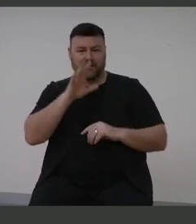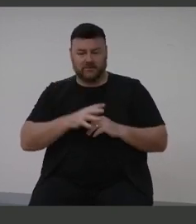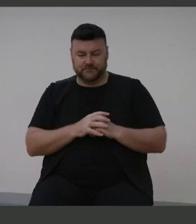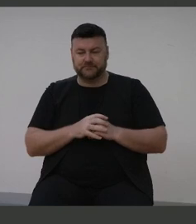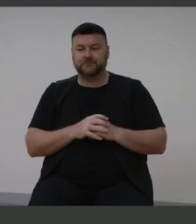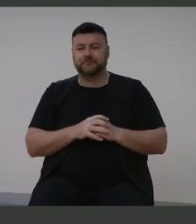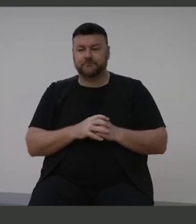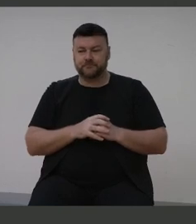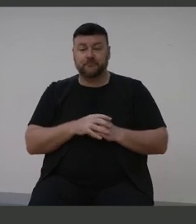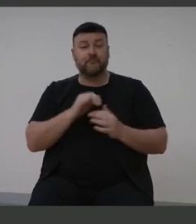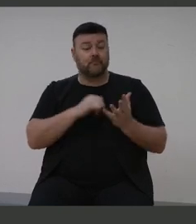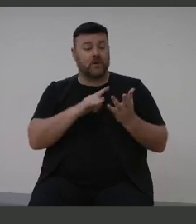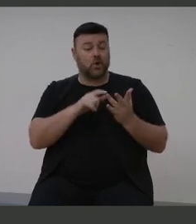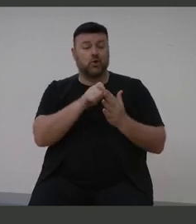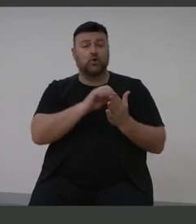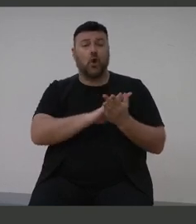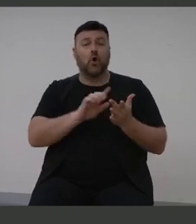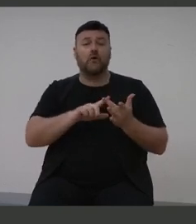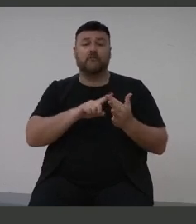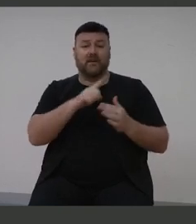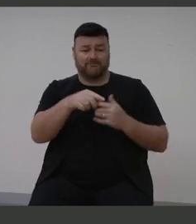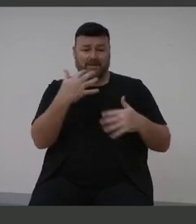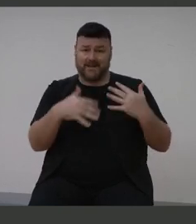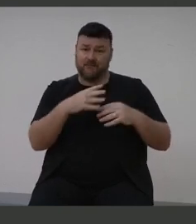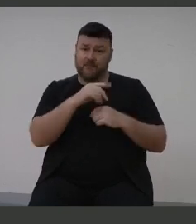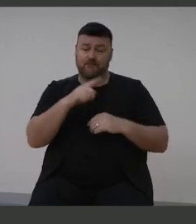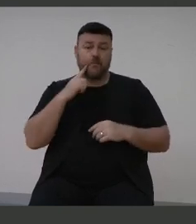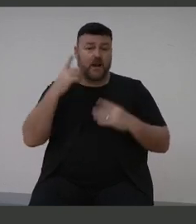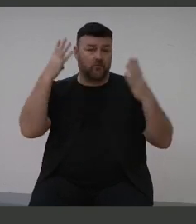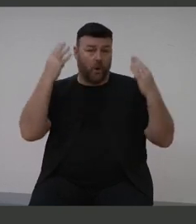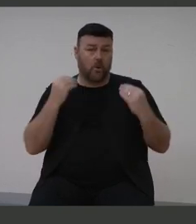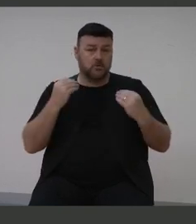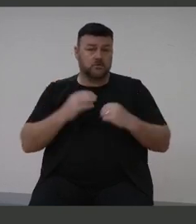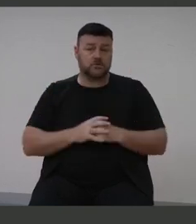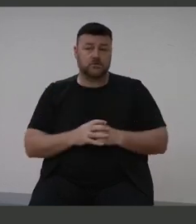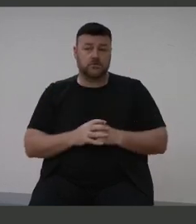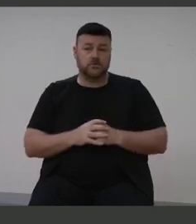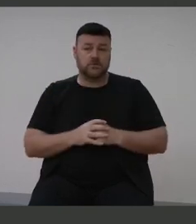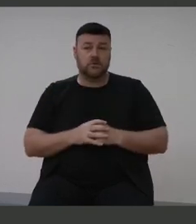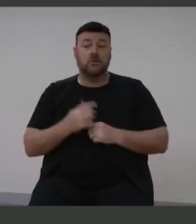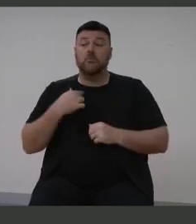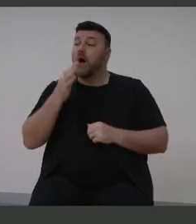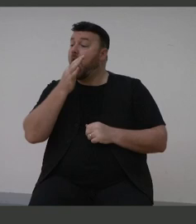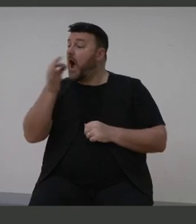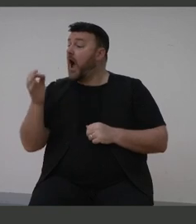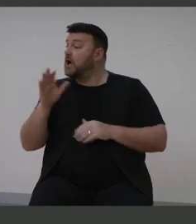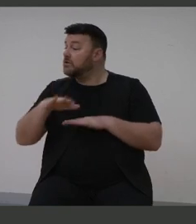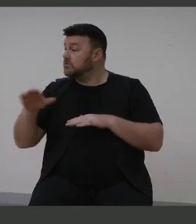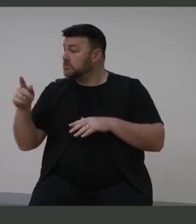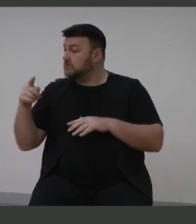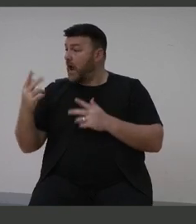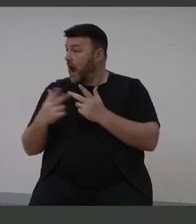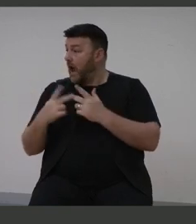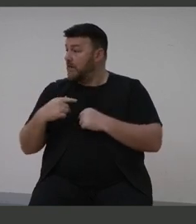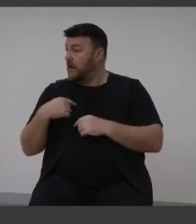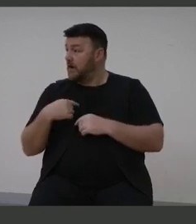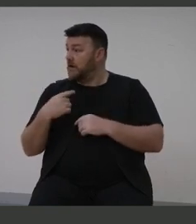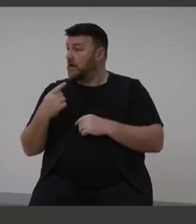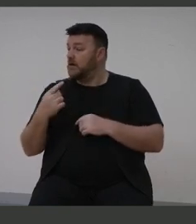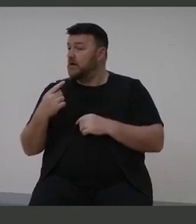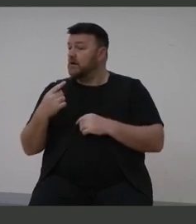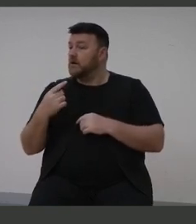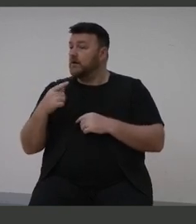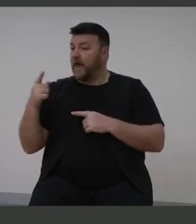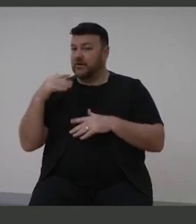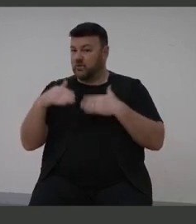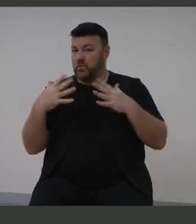Sophie suffers from profound hearing loss. But if you ask the other kids that she'd swim with, she swims with and has swung